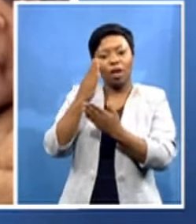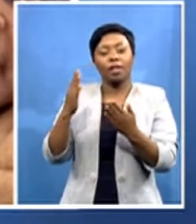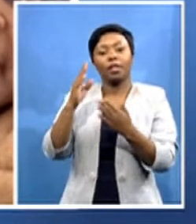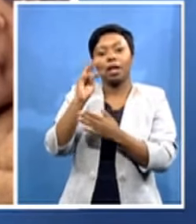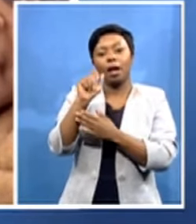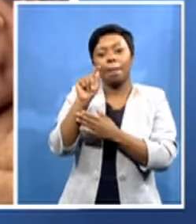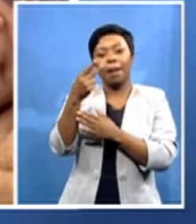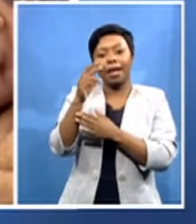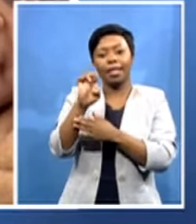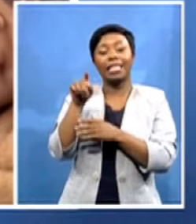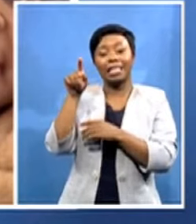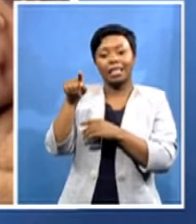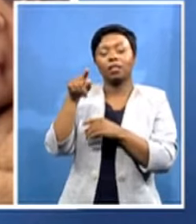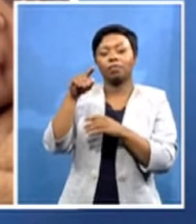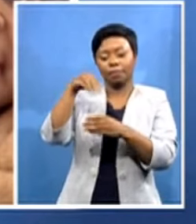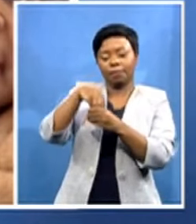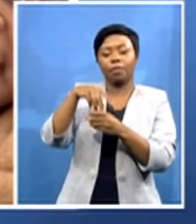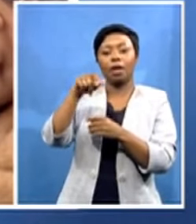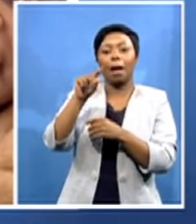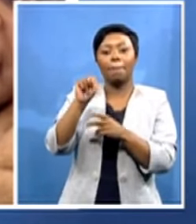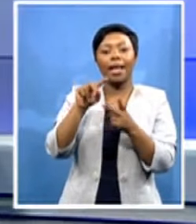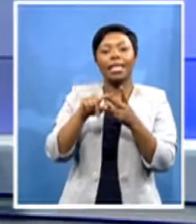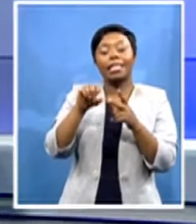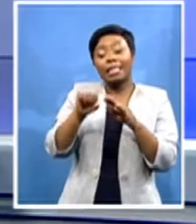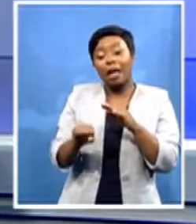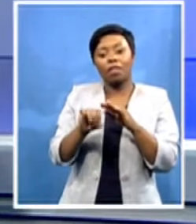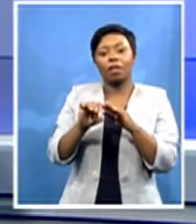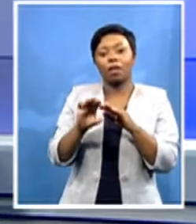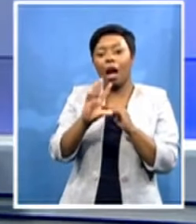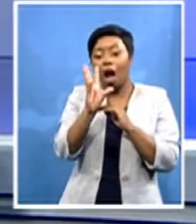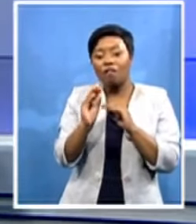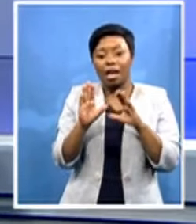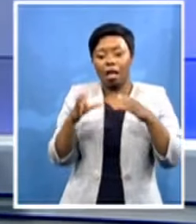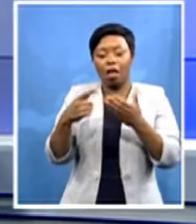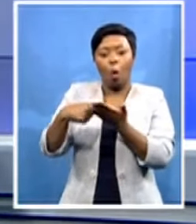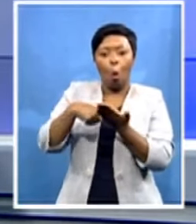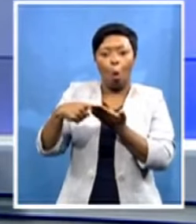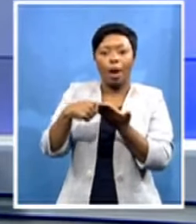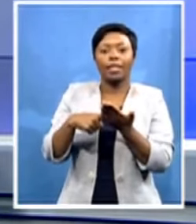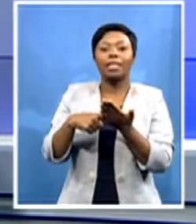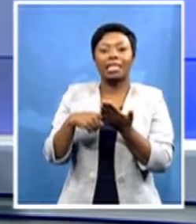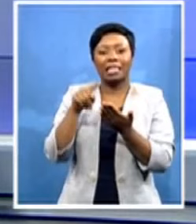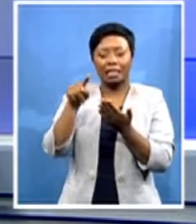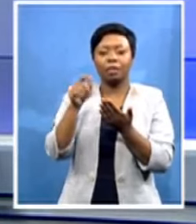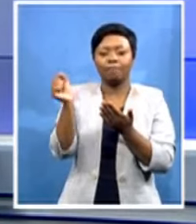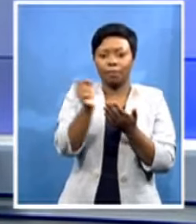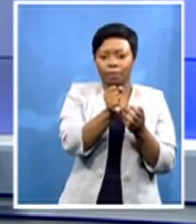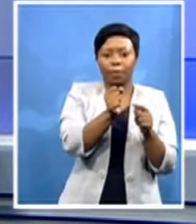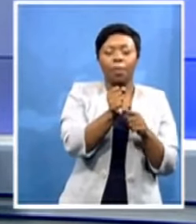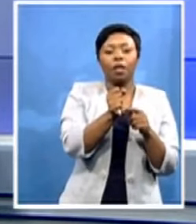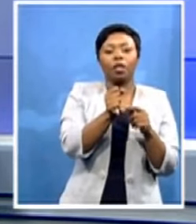the southern african caucus uh which has endorsed uh uh chief charumbira uh from